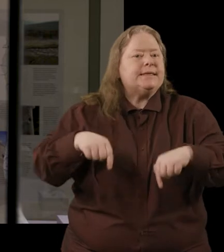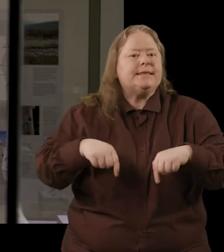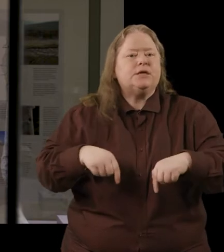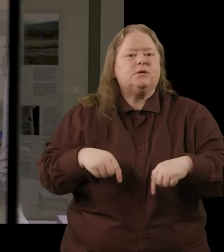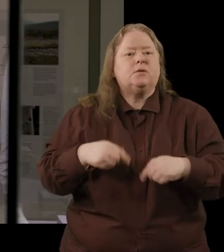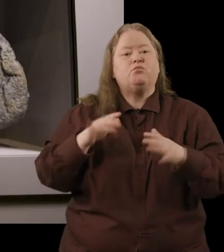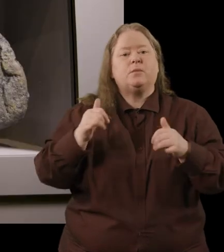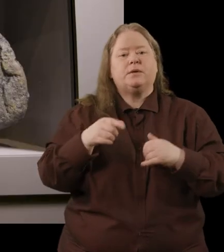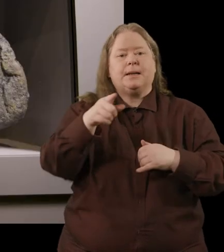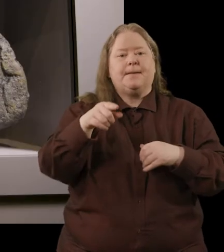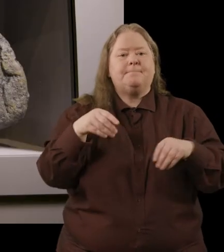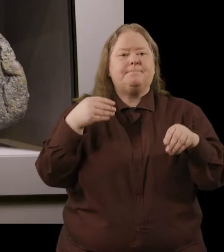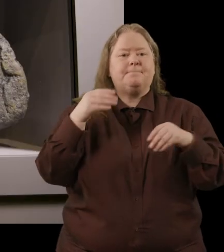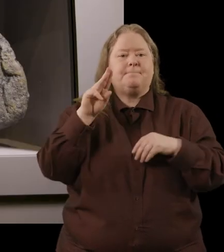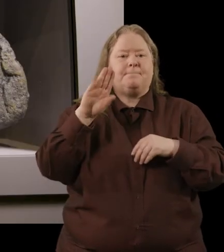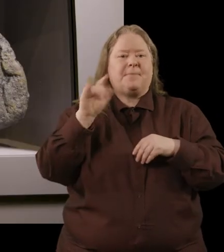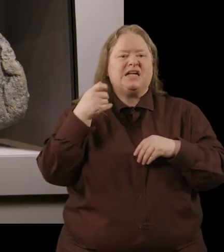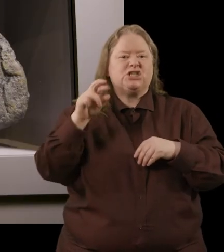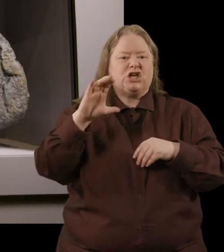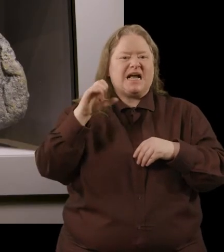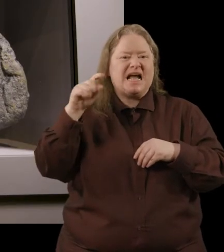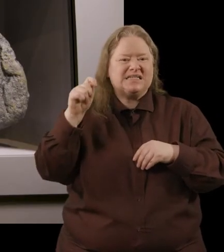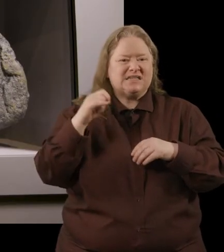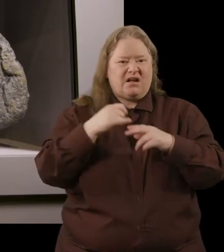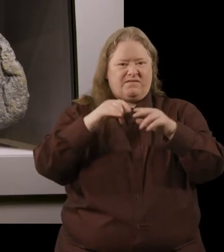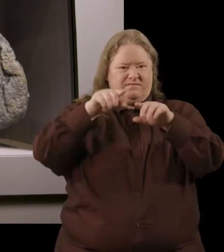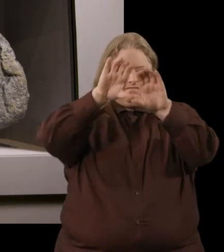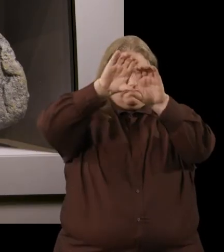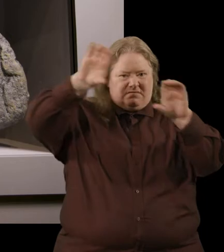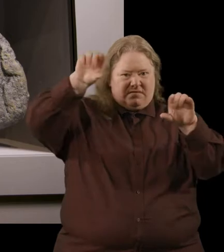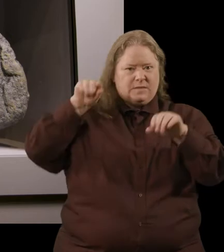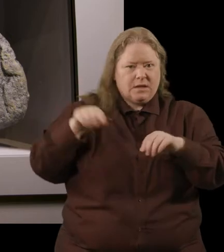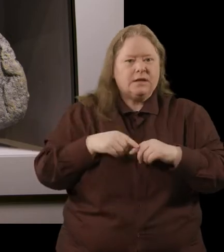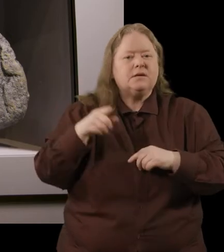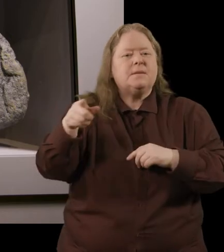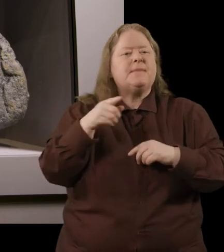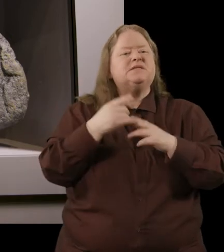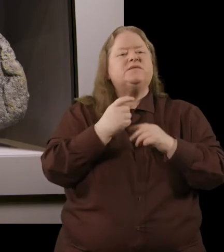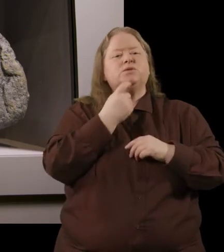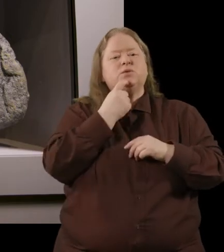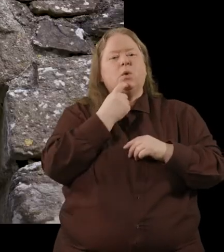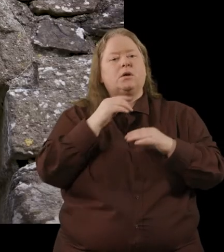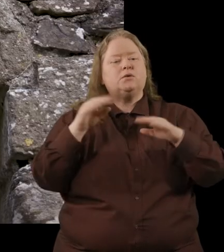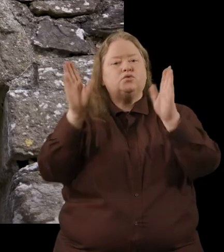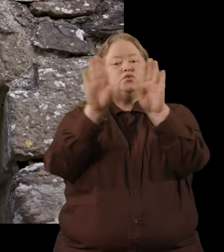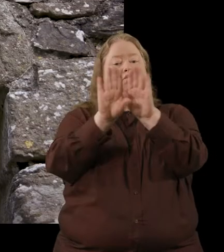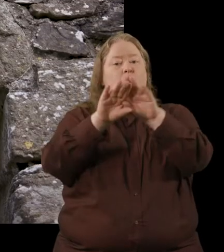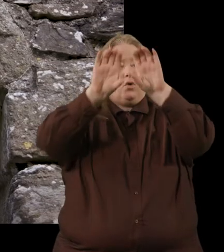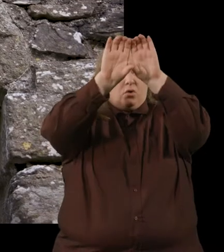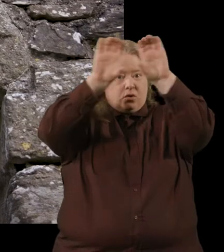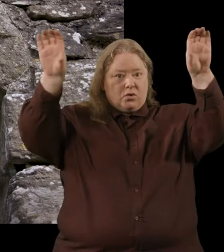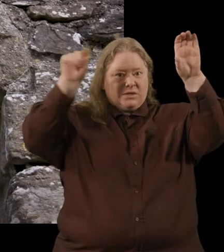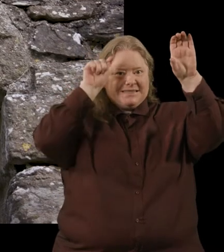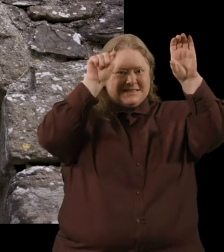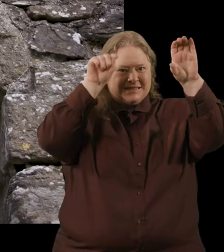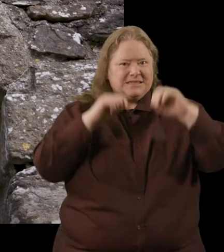is probably this plaster cast that we can see here. So it's a cast made of a stone that's in Glendalough over a doorway. And what it